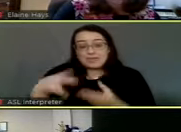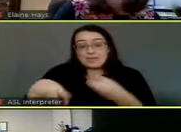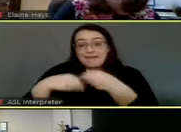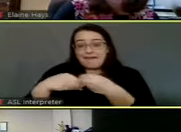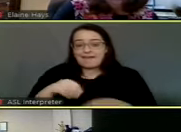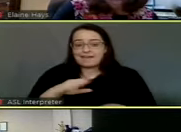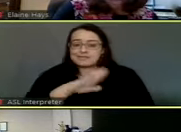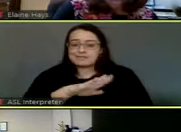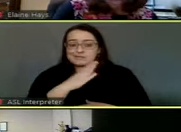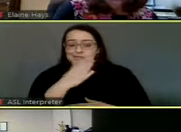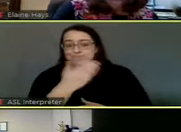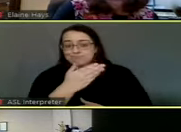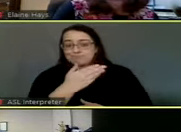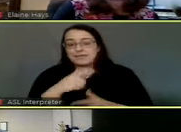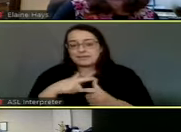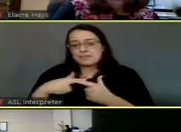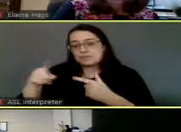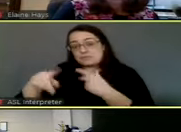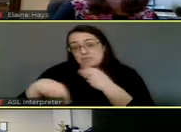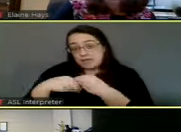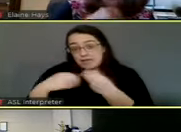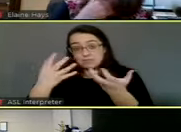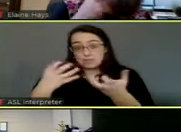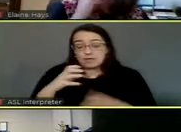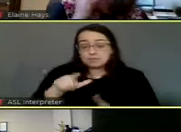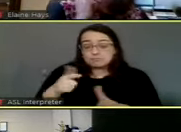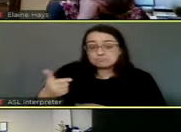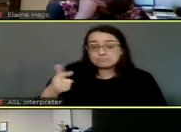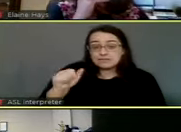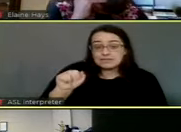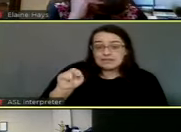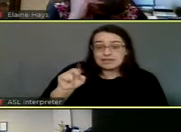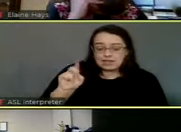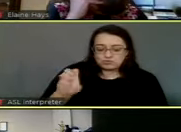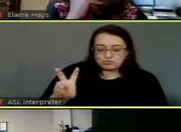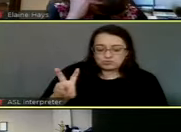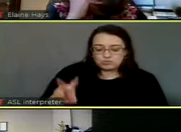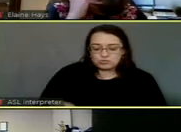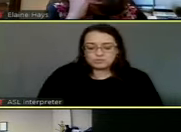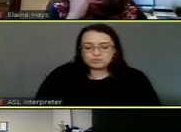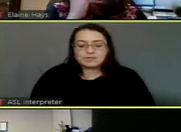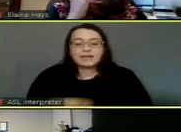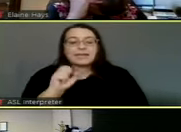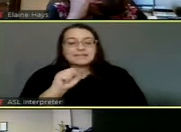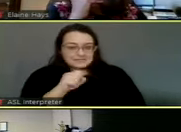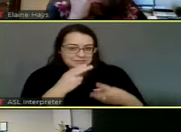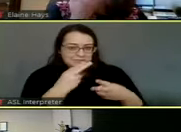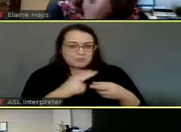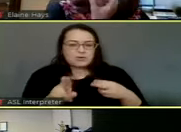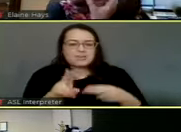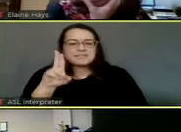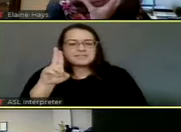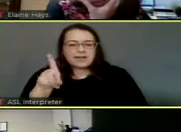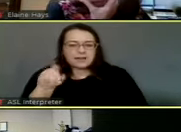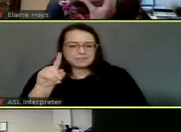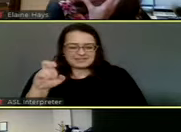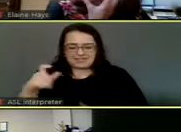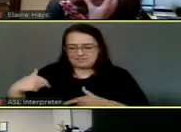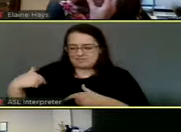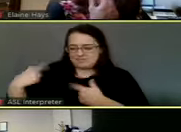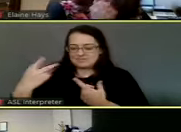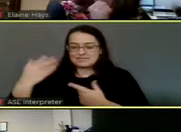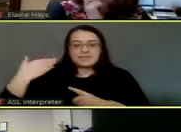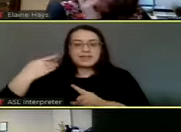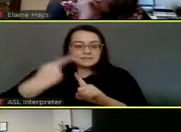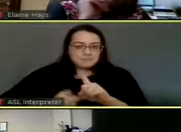add on top of what Andrew has to share. Andrew. Yes, sir. So just a brief update on what's taken place since last month when